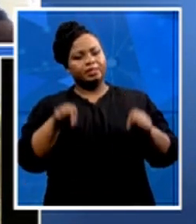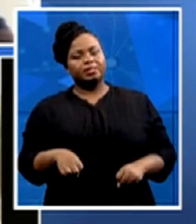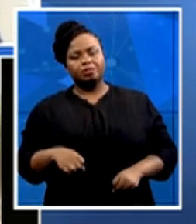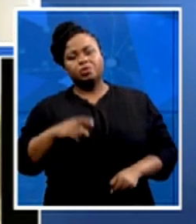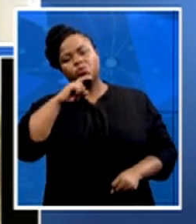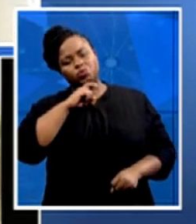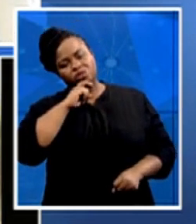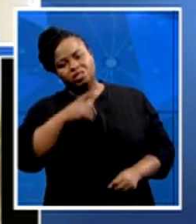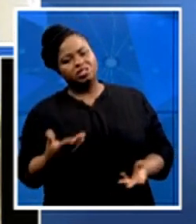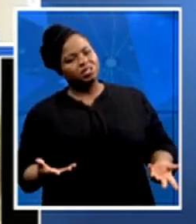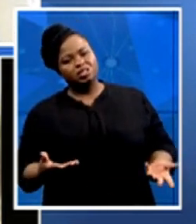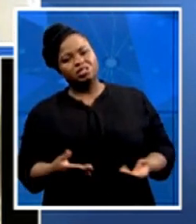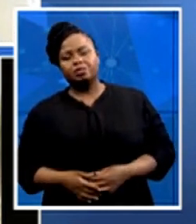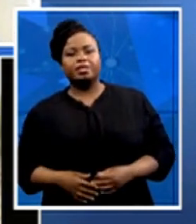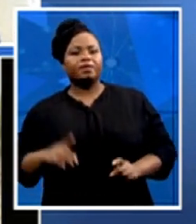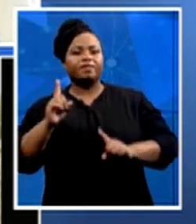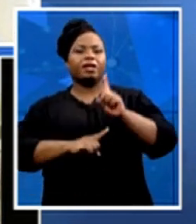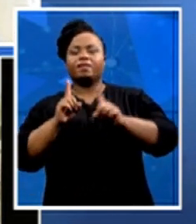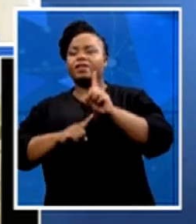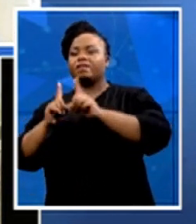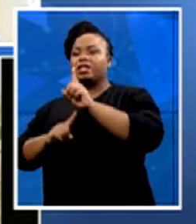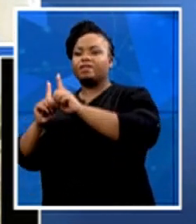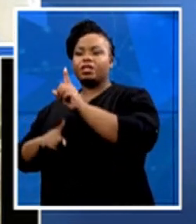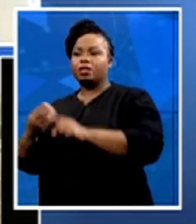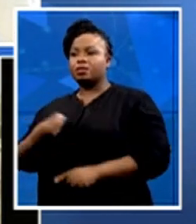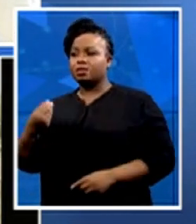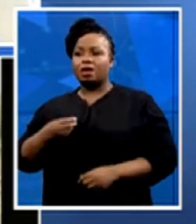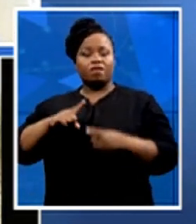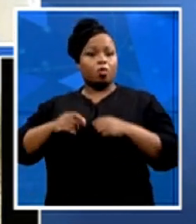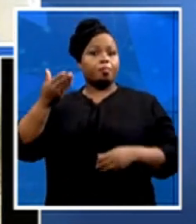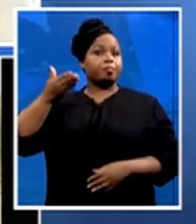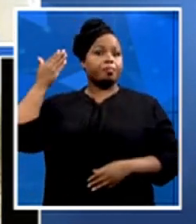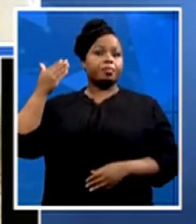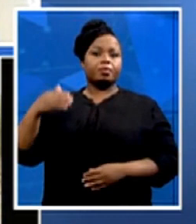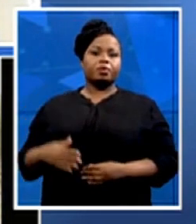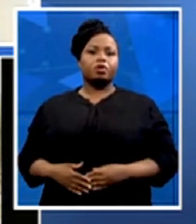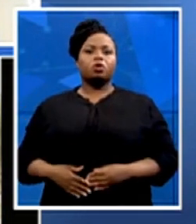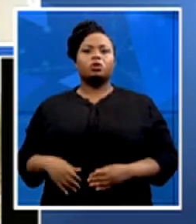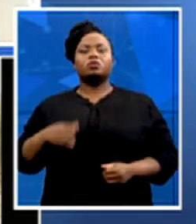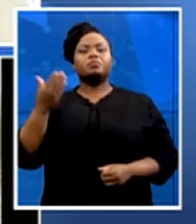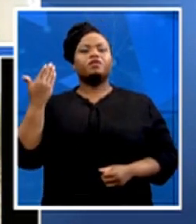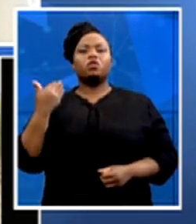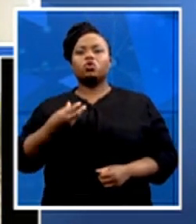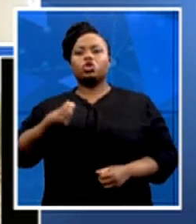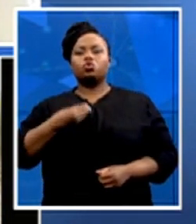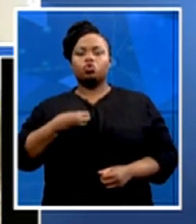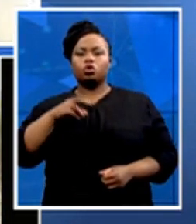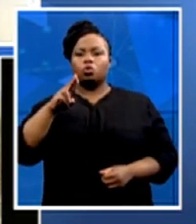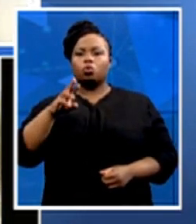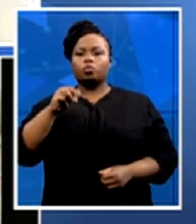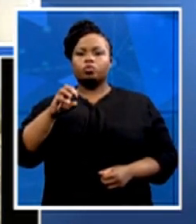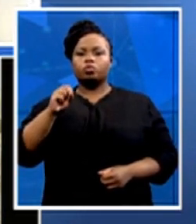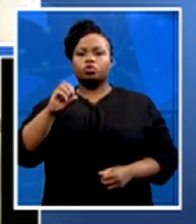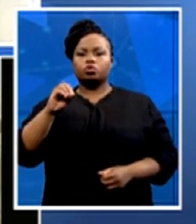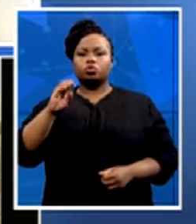failing young people since from the Youth Commission and so and and all that. So in totality, NYTA should